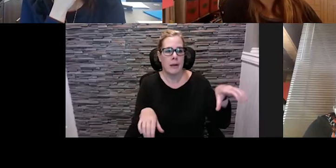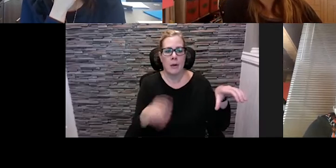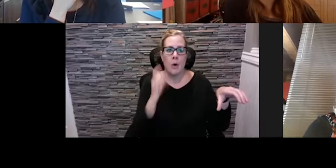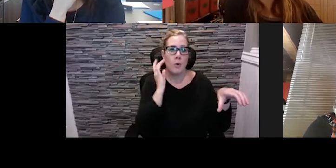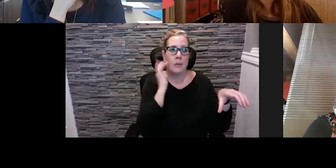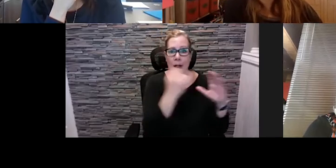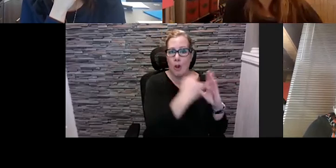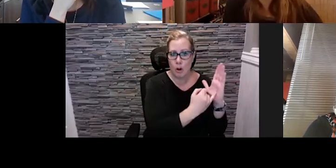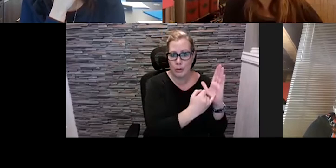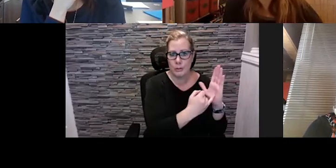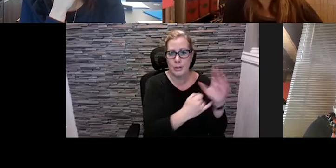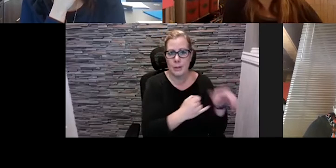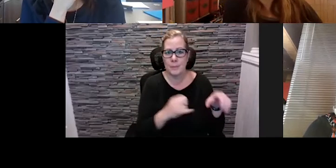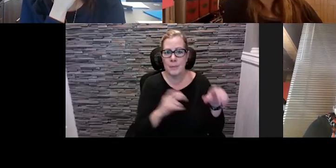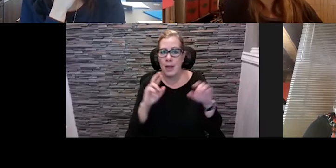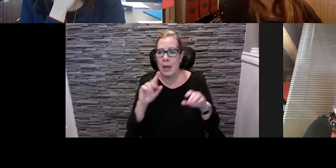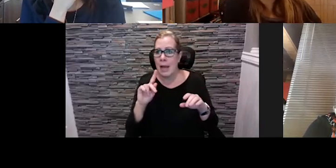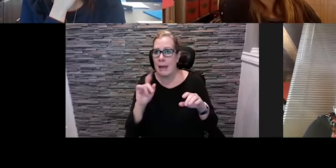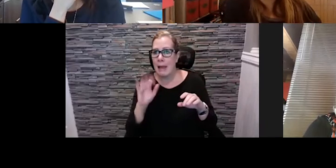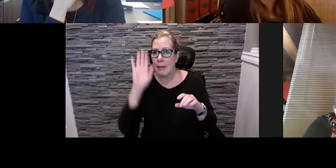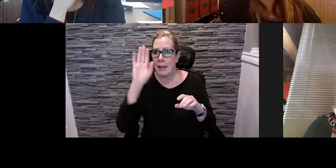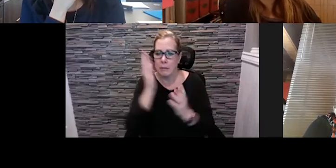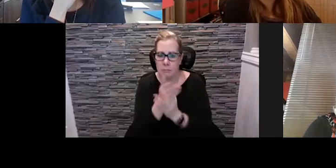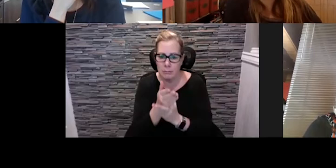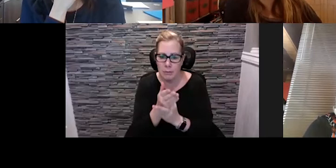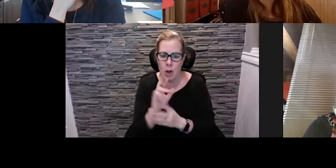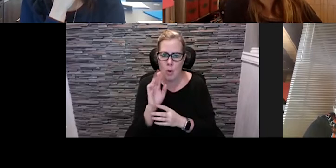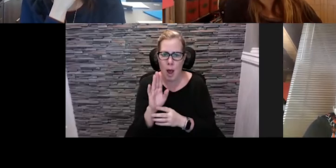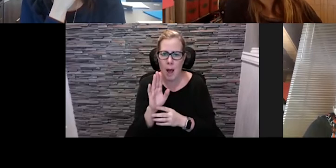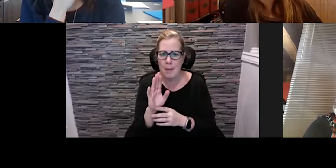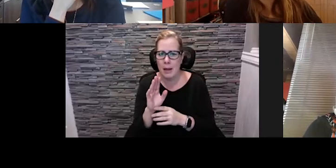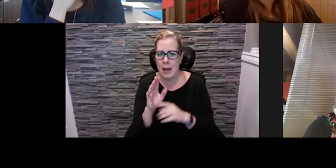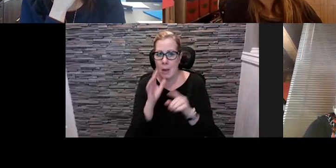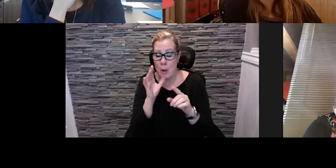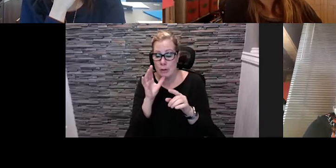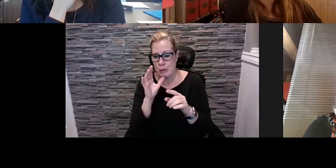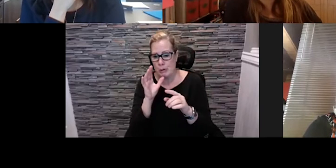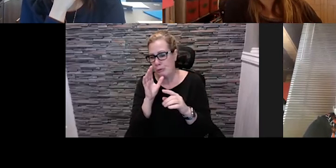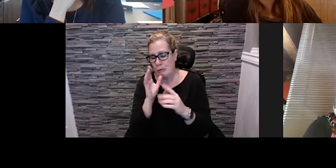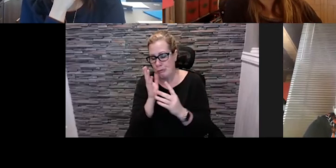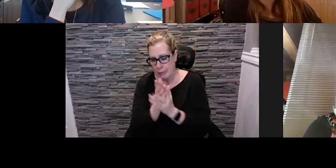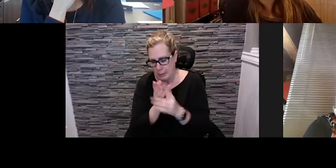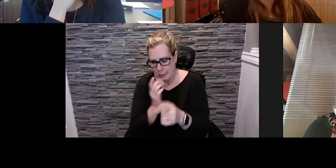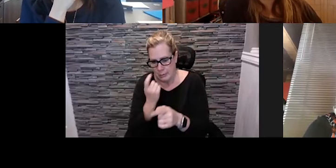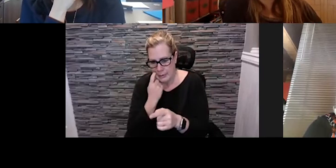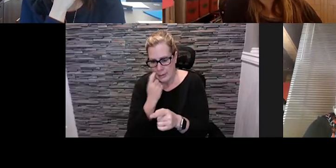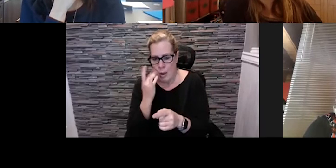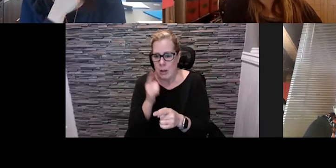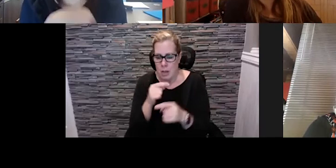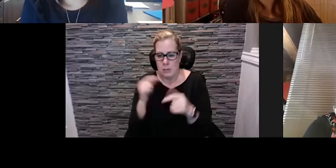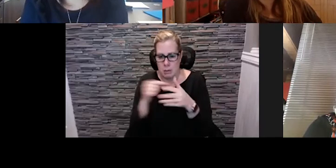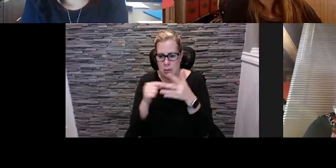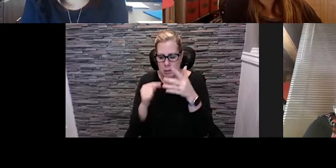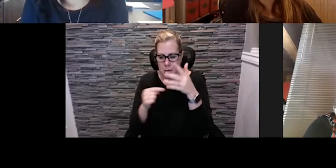rob i just i want to i just want to jump in because you you've done so much and i i this is a really good